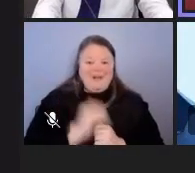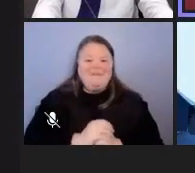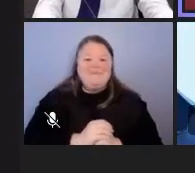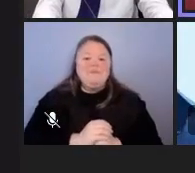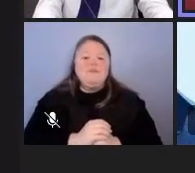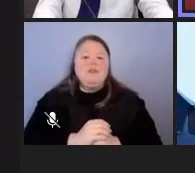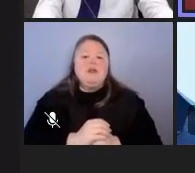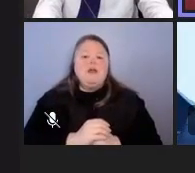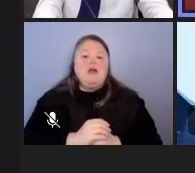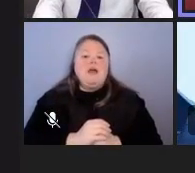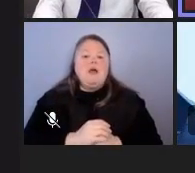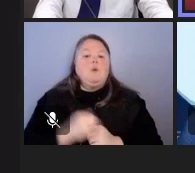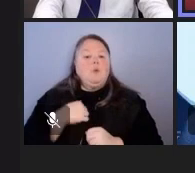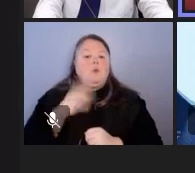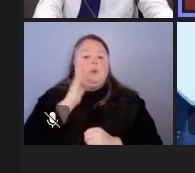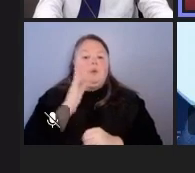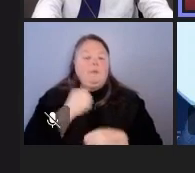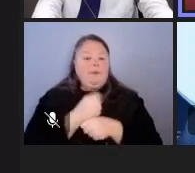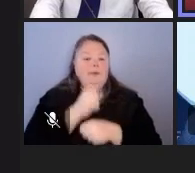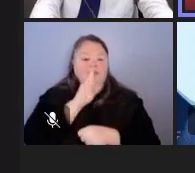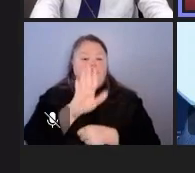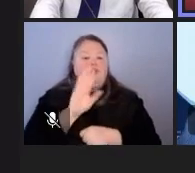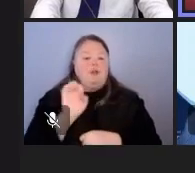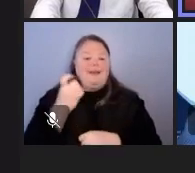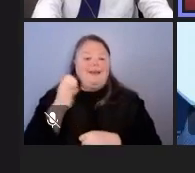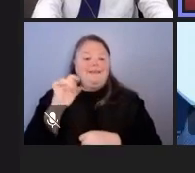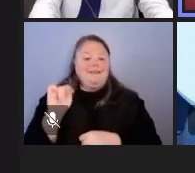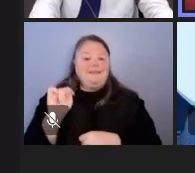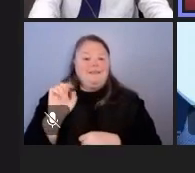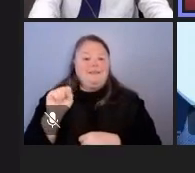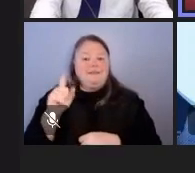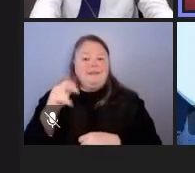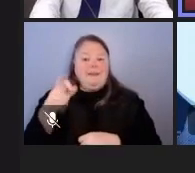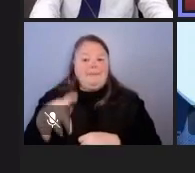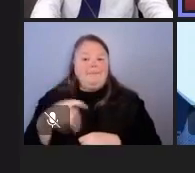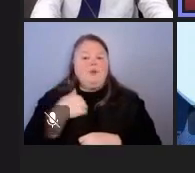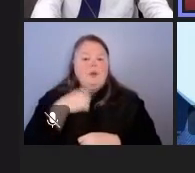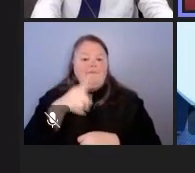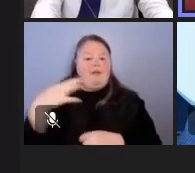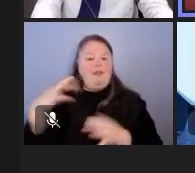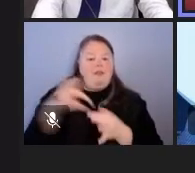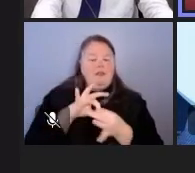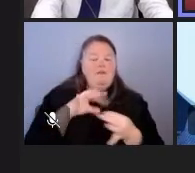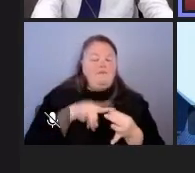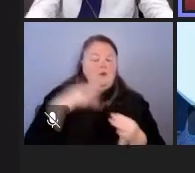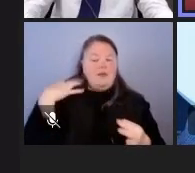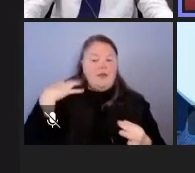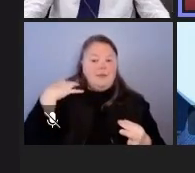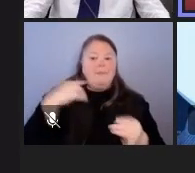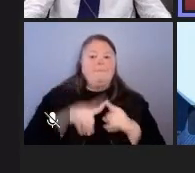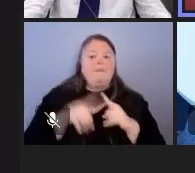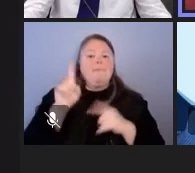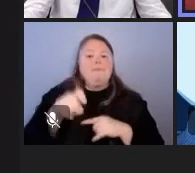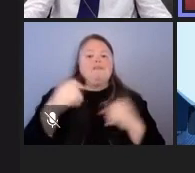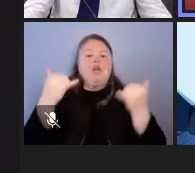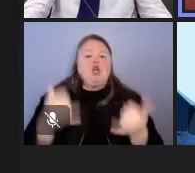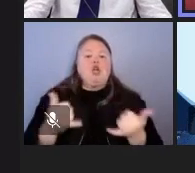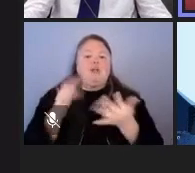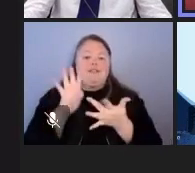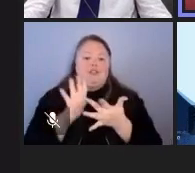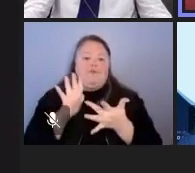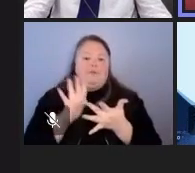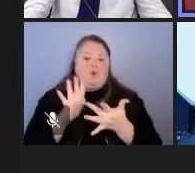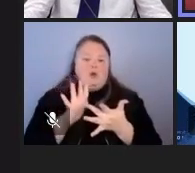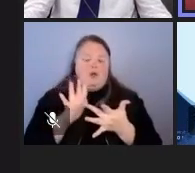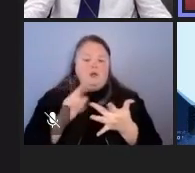um i will make sure that in your exit slip you do have the link for the application but just note that it has to be a current sophomore so